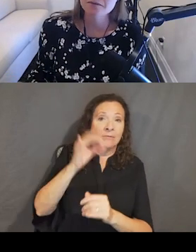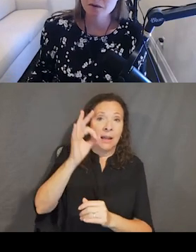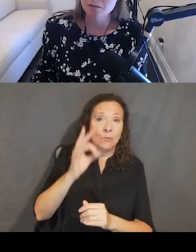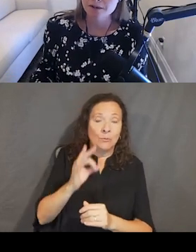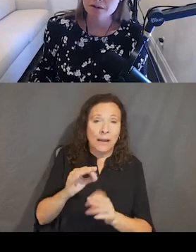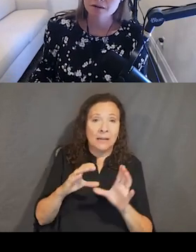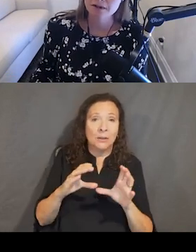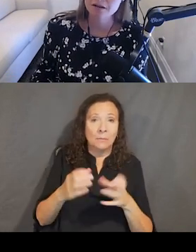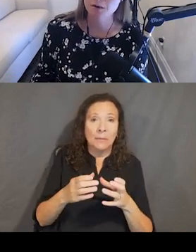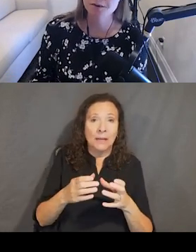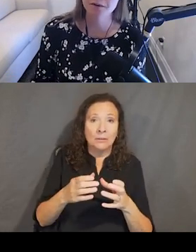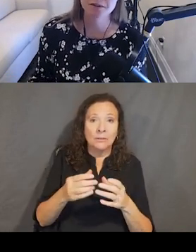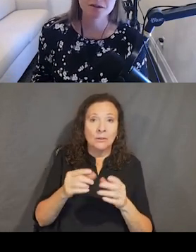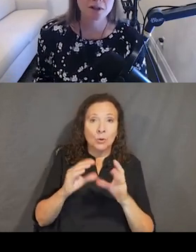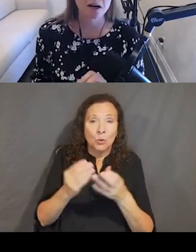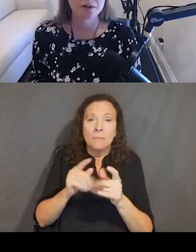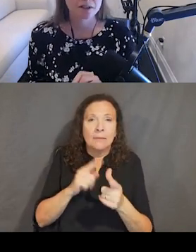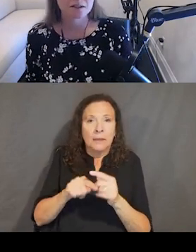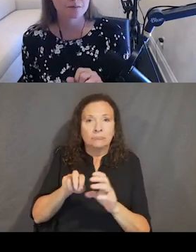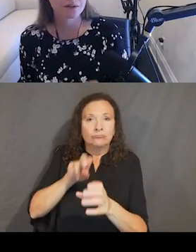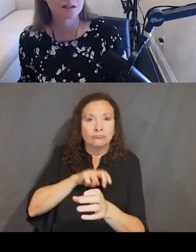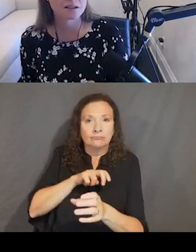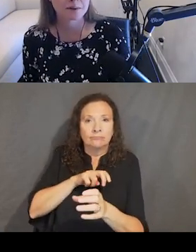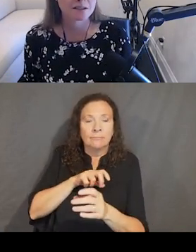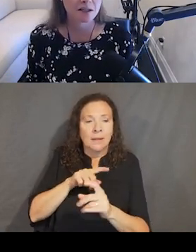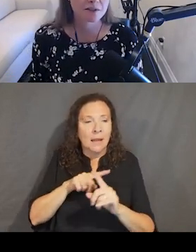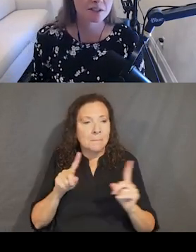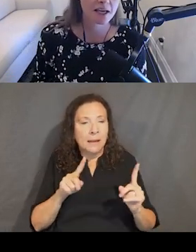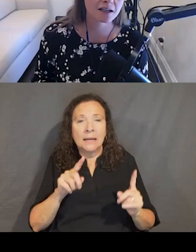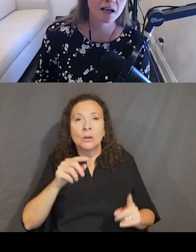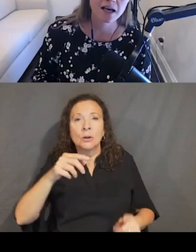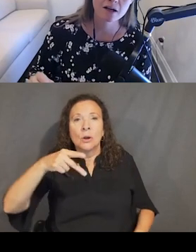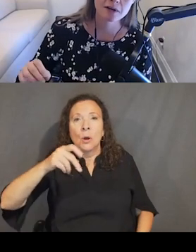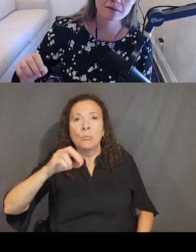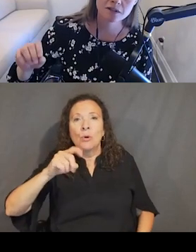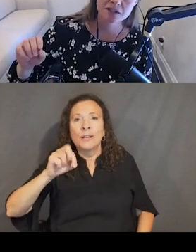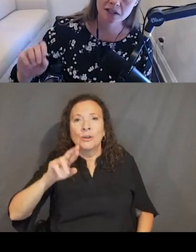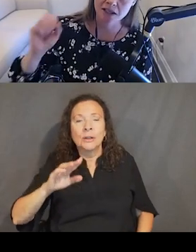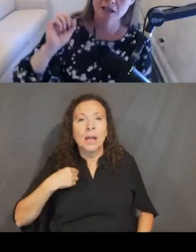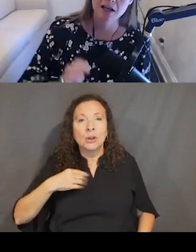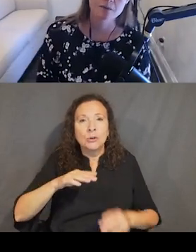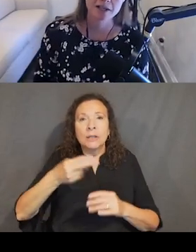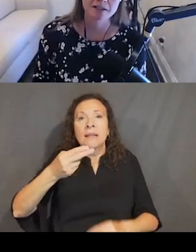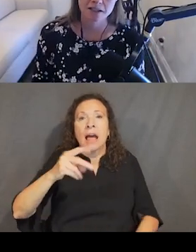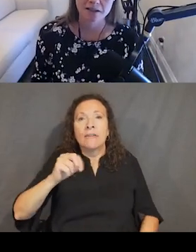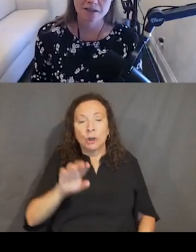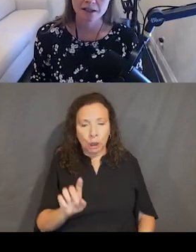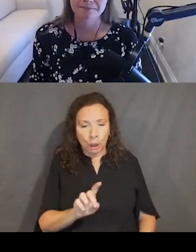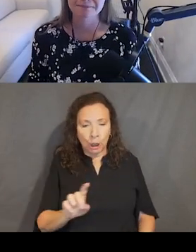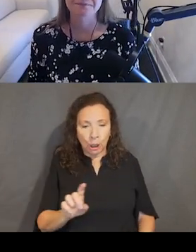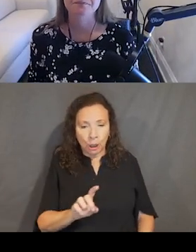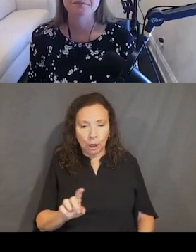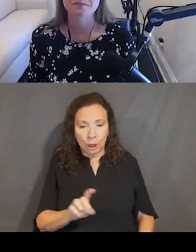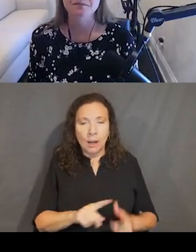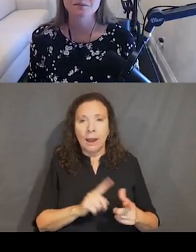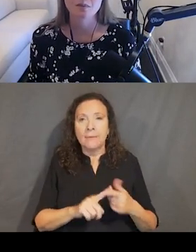It's different with a pointer, right? Most people are used to hovering on something. It displays its hover state. And then all we have to do is click and we get a selected state.